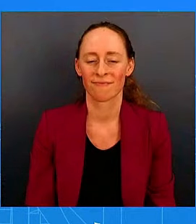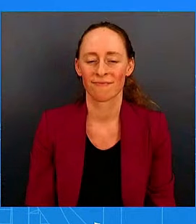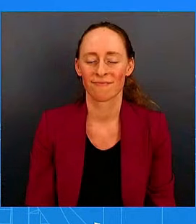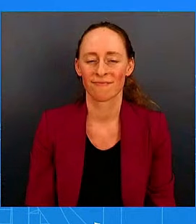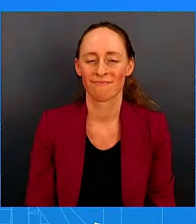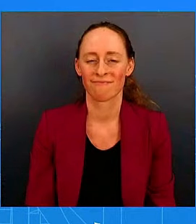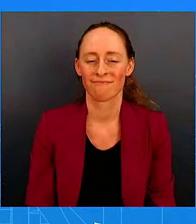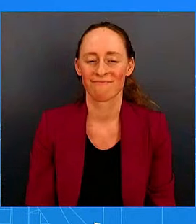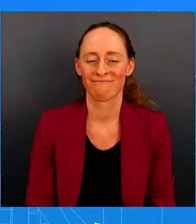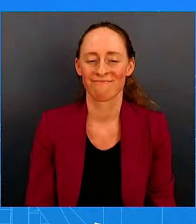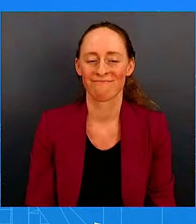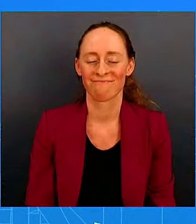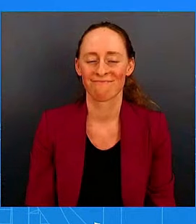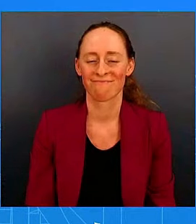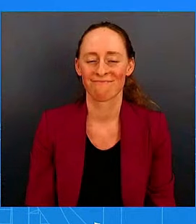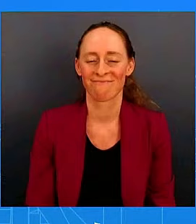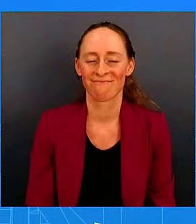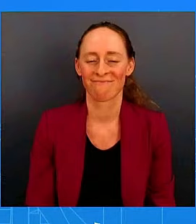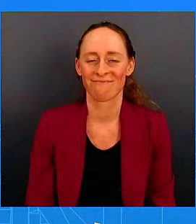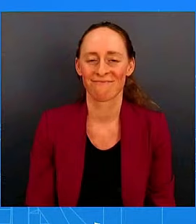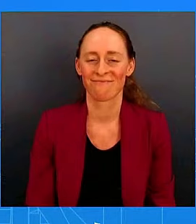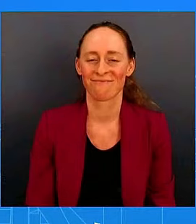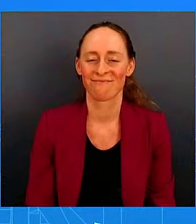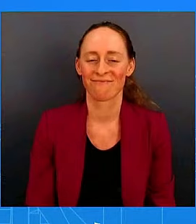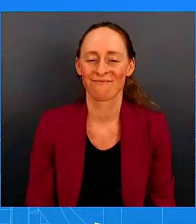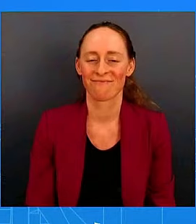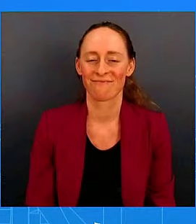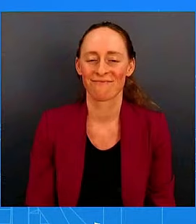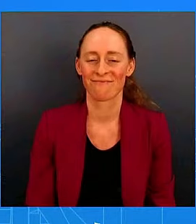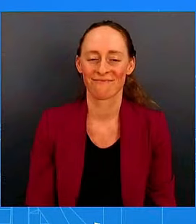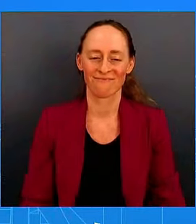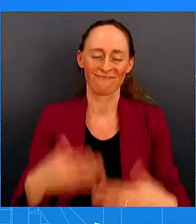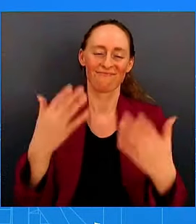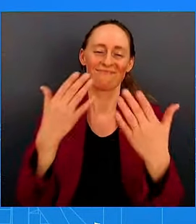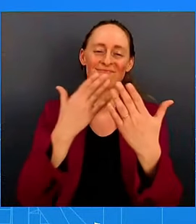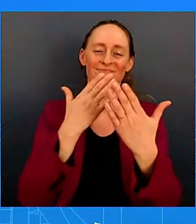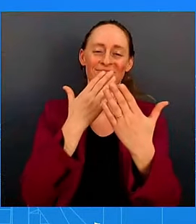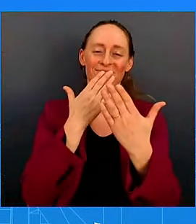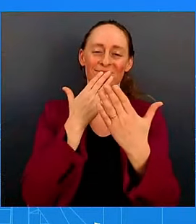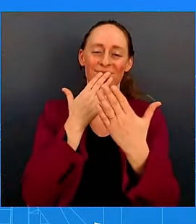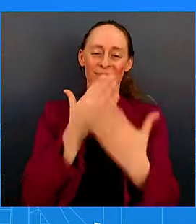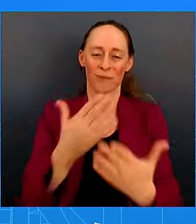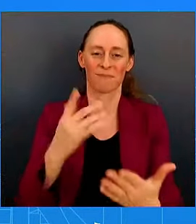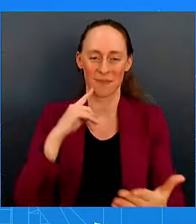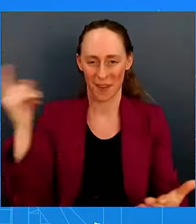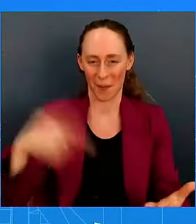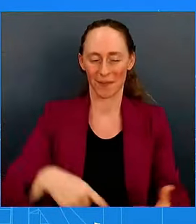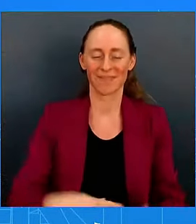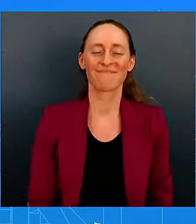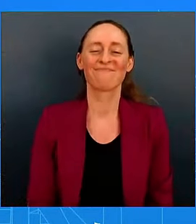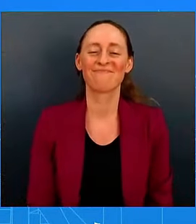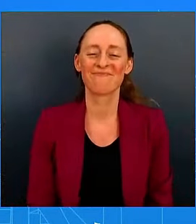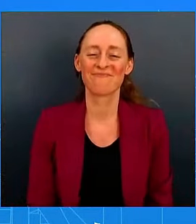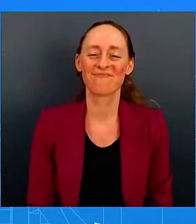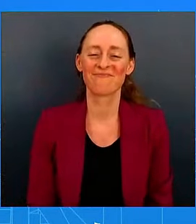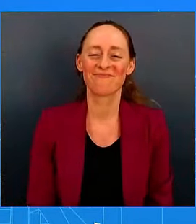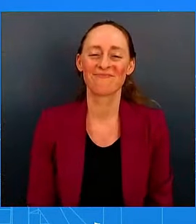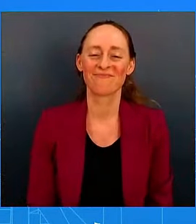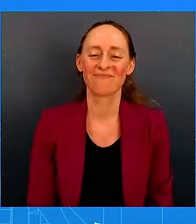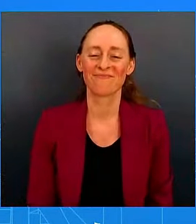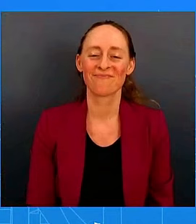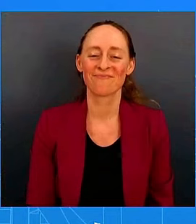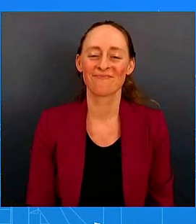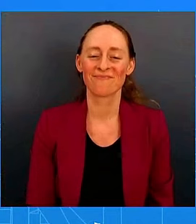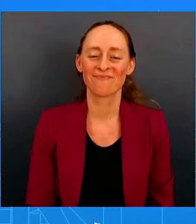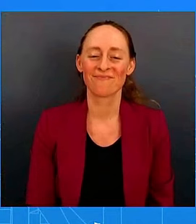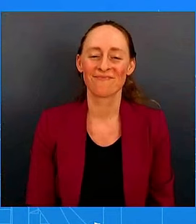gracias. Gracias, Luciana. Gracias, you so much for coming. And to echo my colleague, today we celebrate